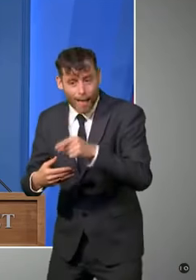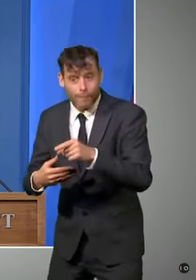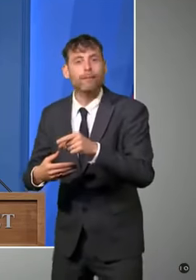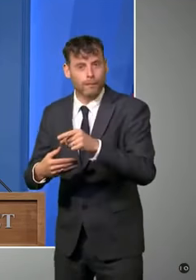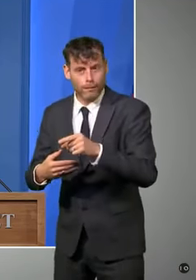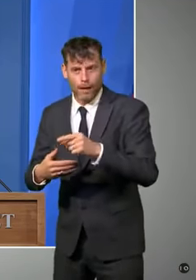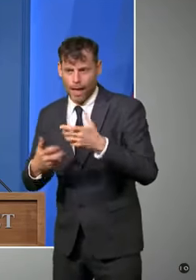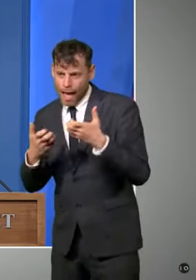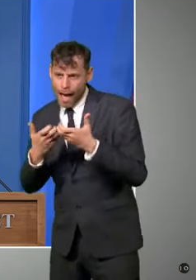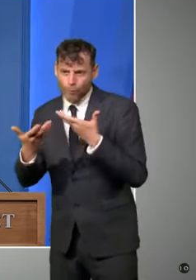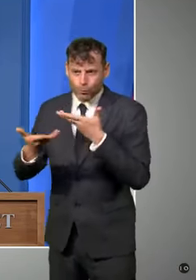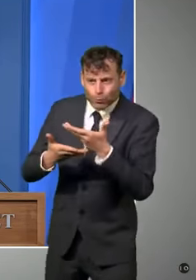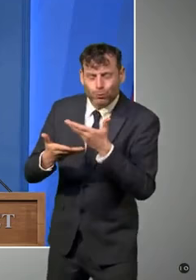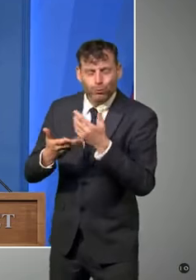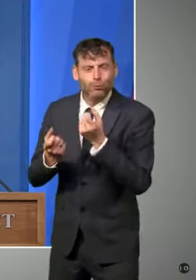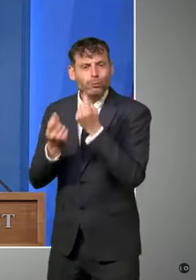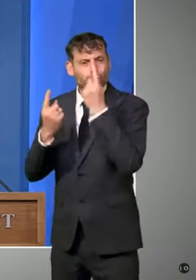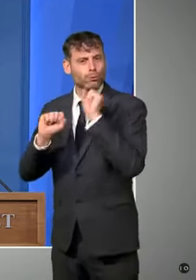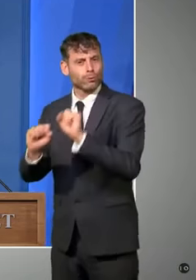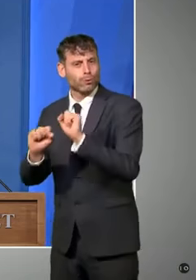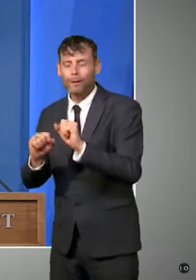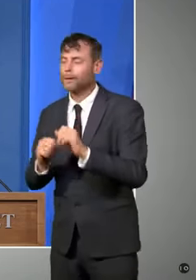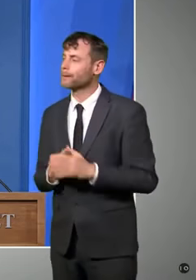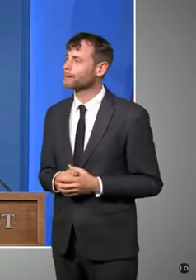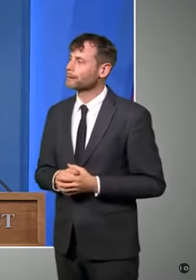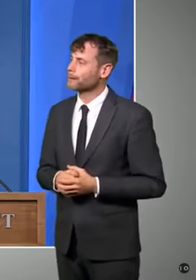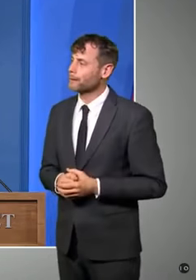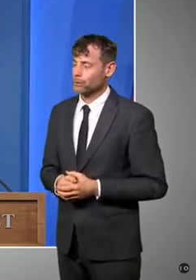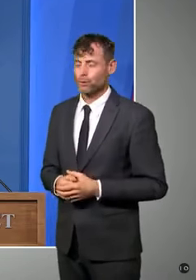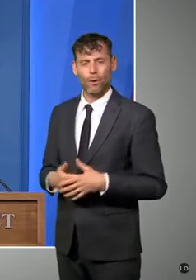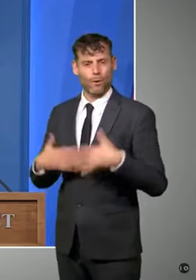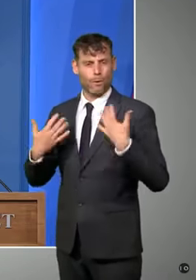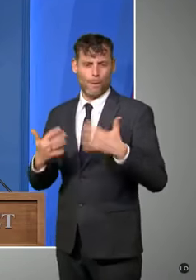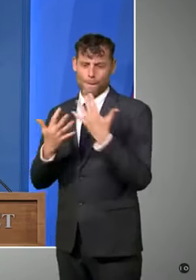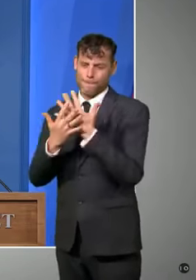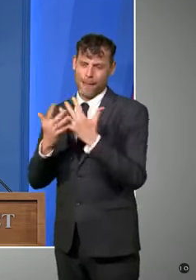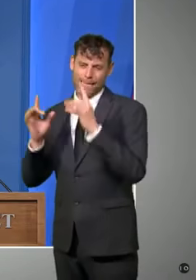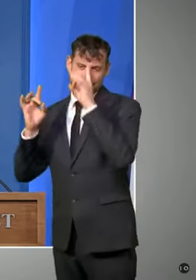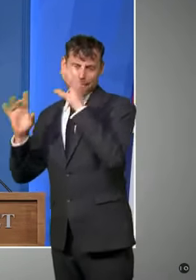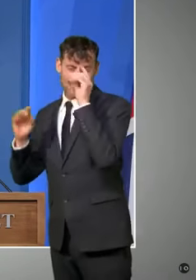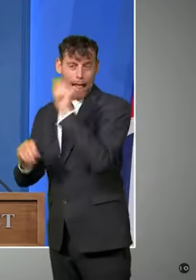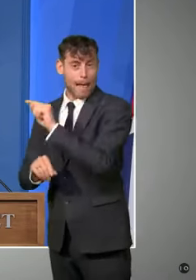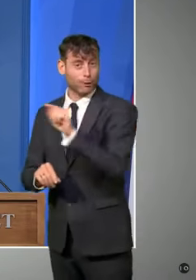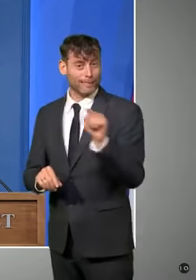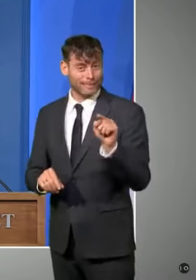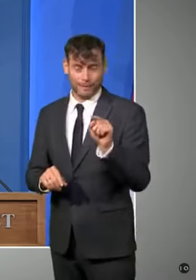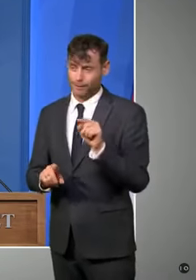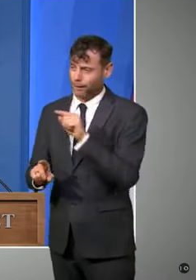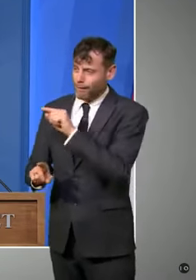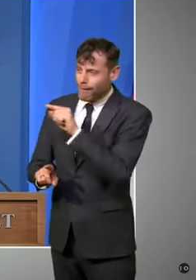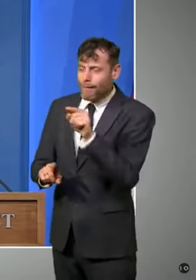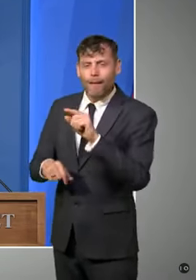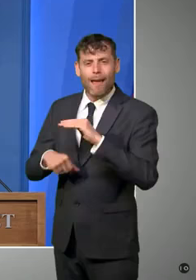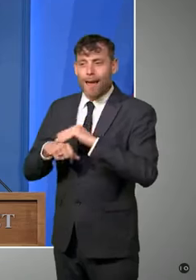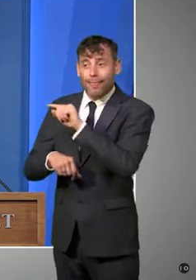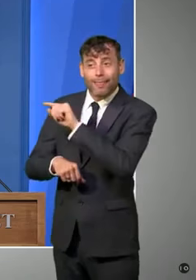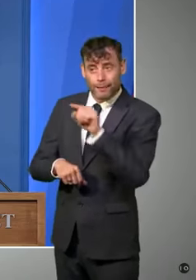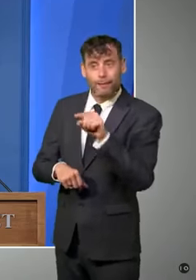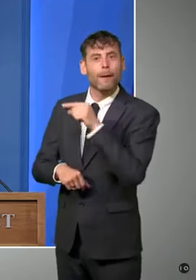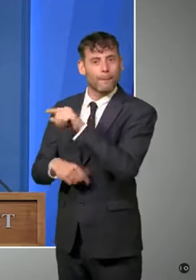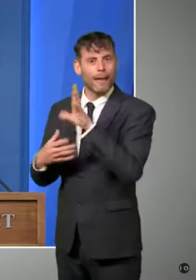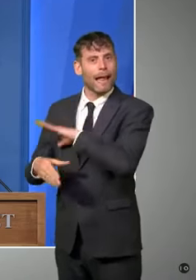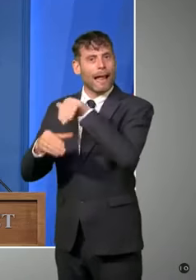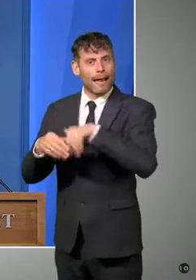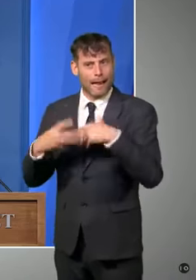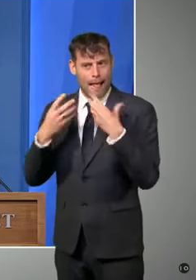Baikos Nadia Hussain, comedian Lenny Henry, and TV star Adol Ray. So I want to thank everyone involved in this effort. You've saved